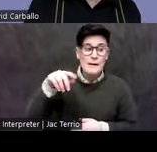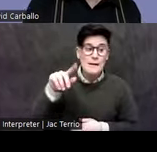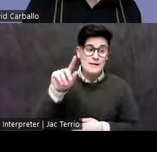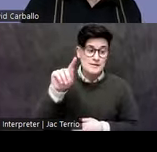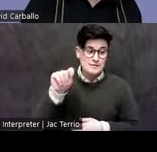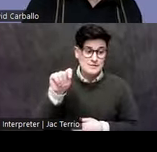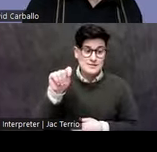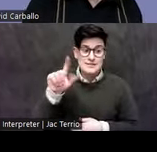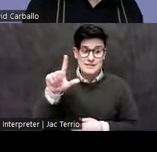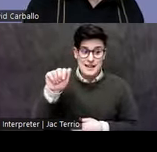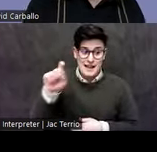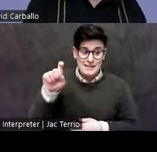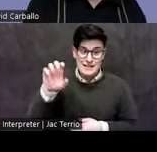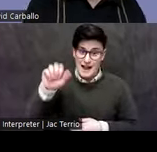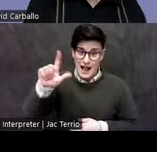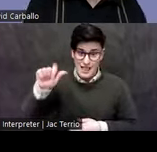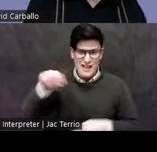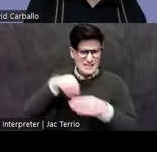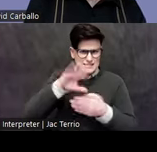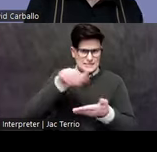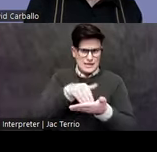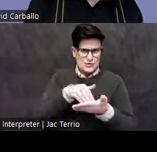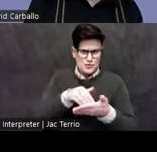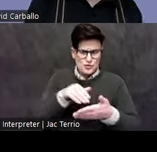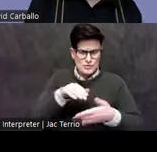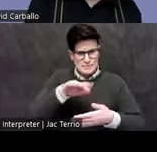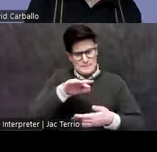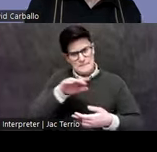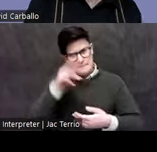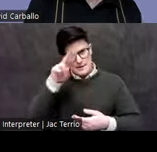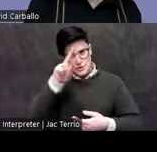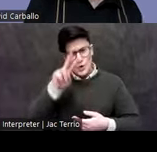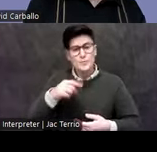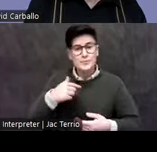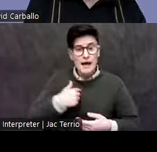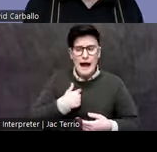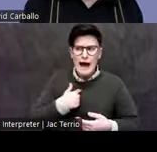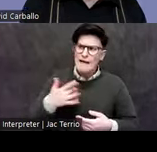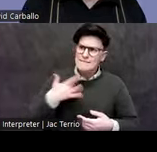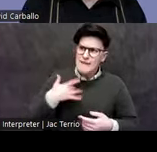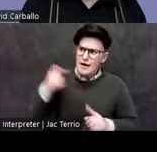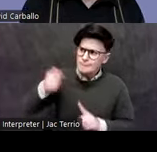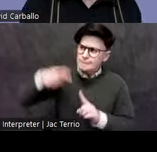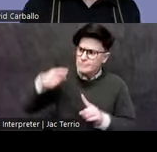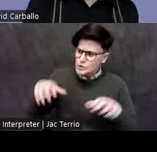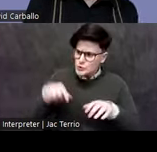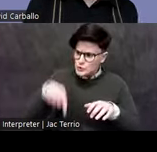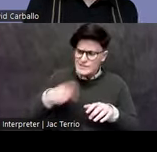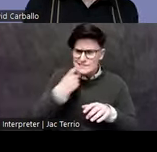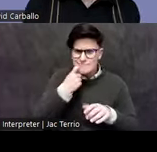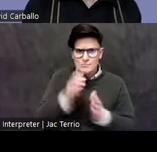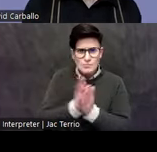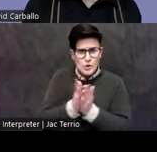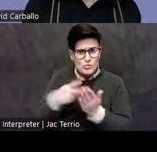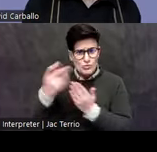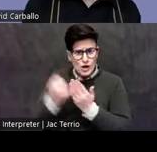Mexico. I was prompted to do this last book project really because of my work there and